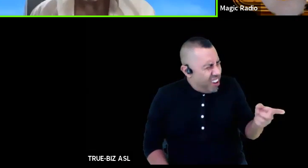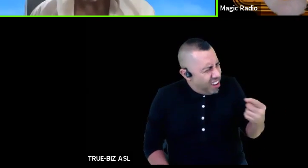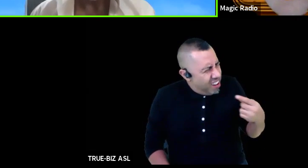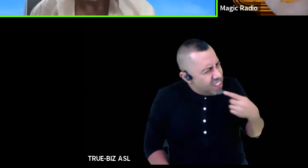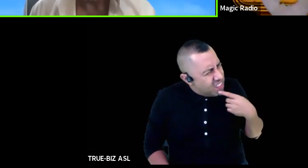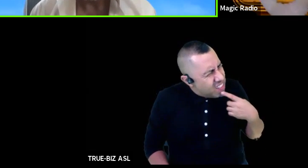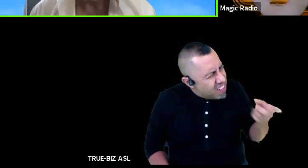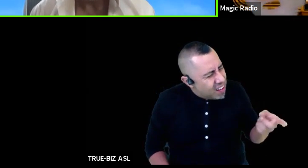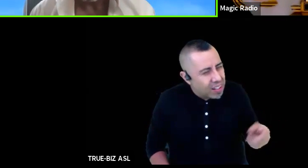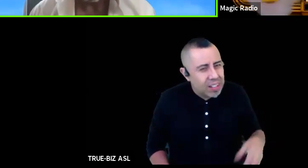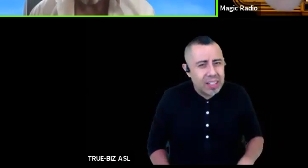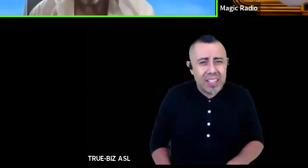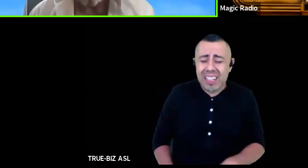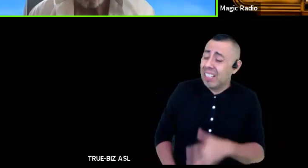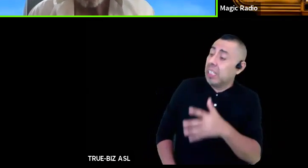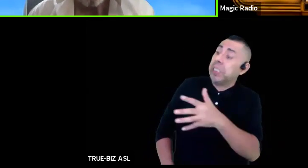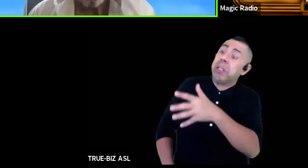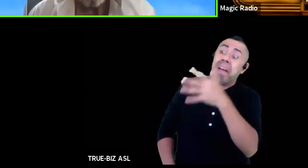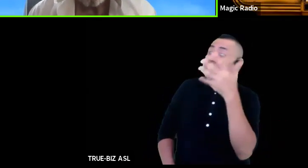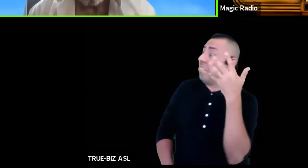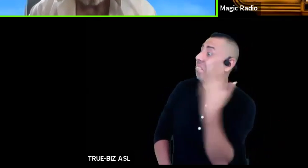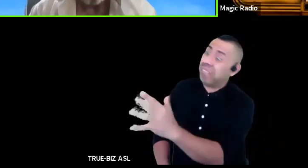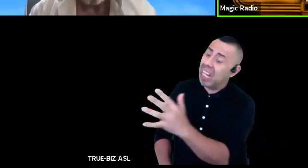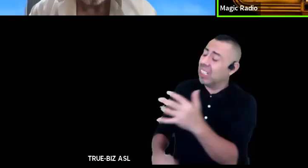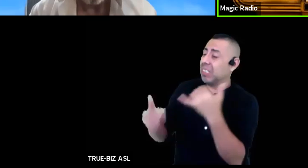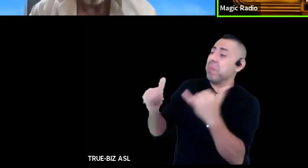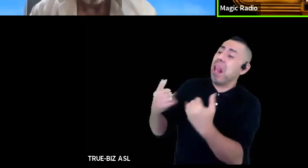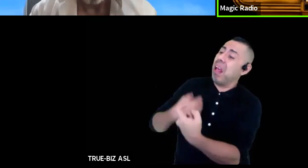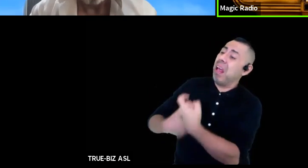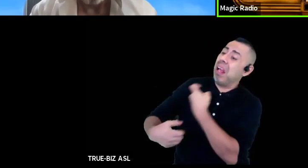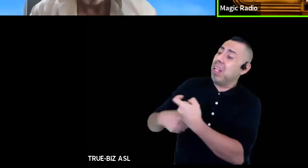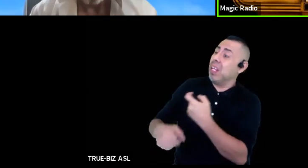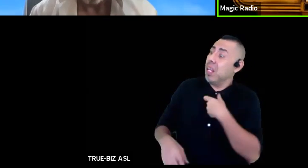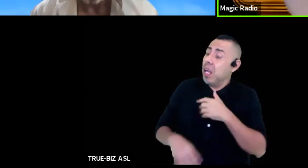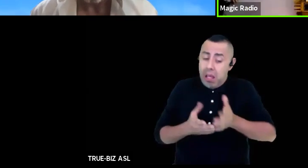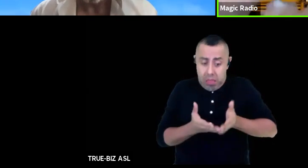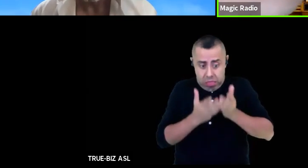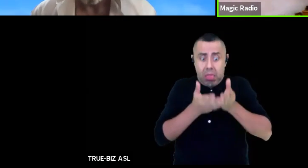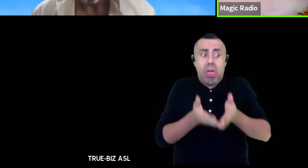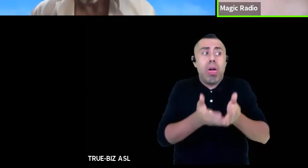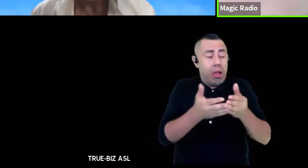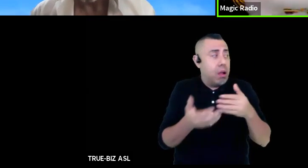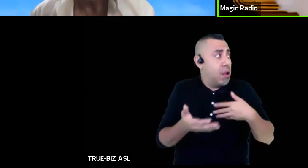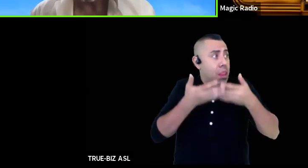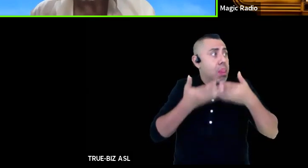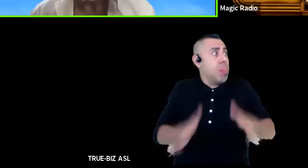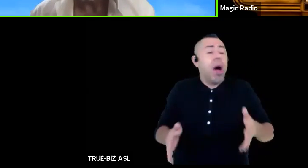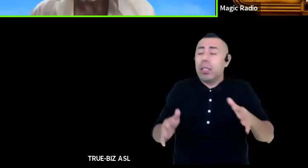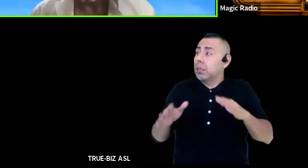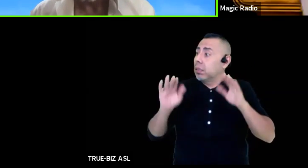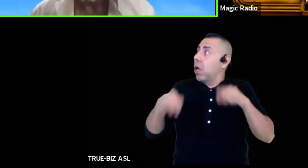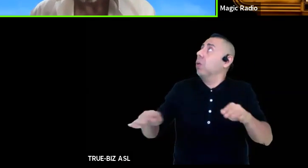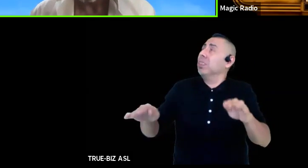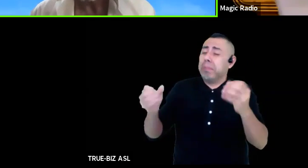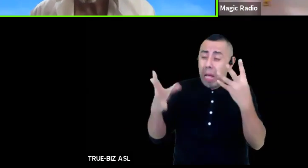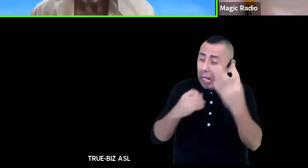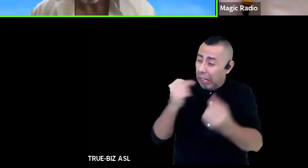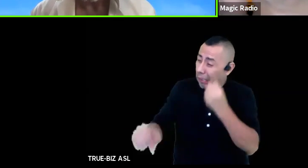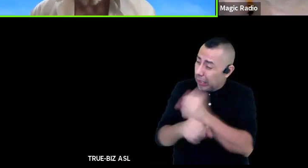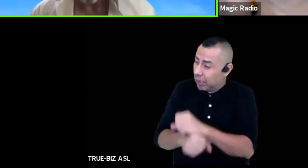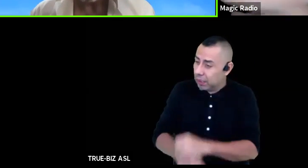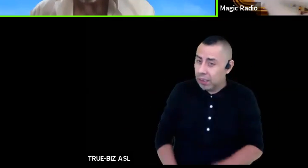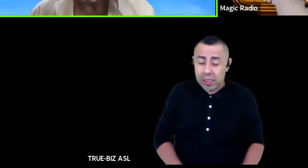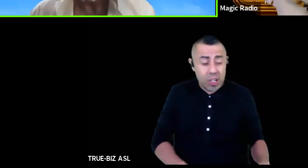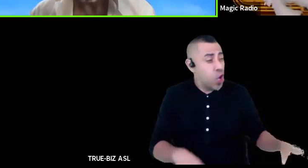toy with me I've been lost at sea for many years wait till I find you you think I'm gonna believe this? don't you?